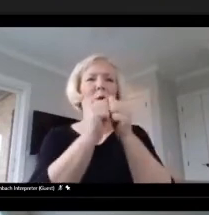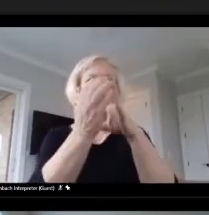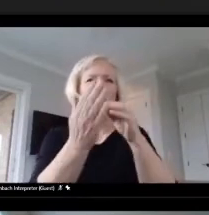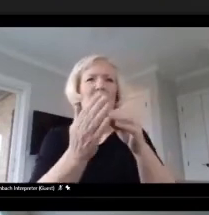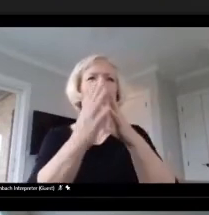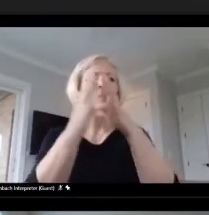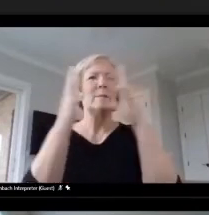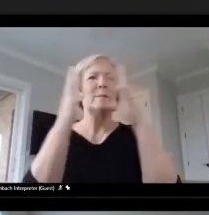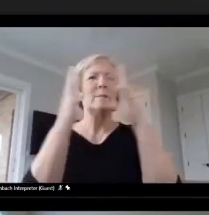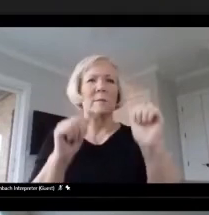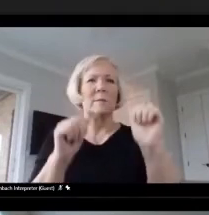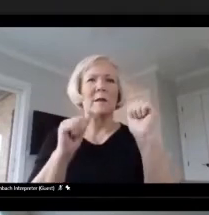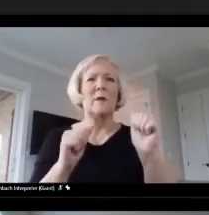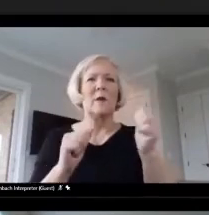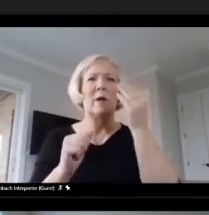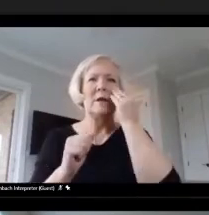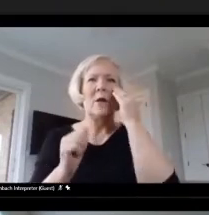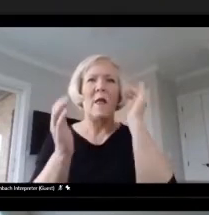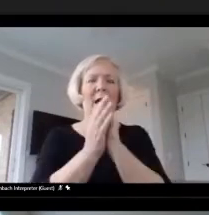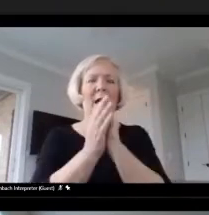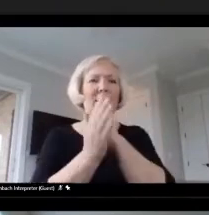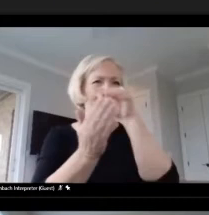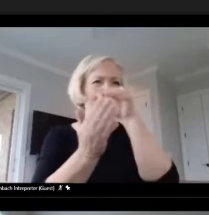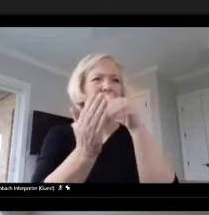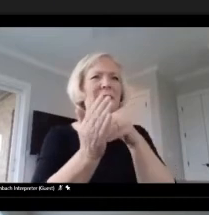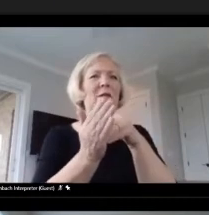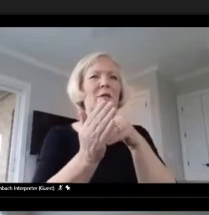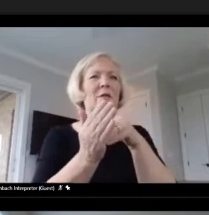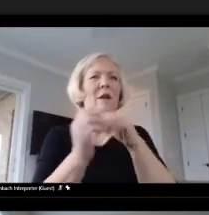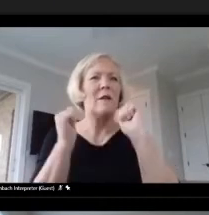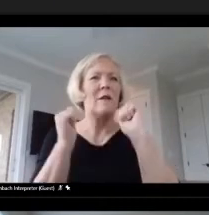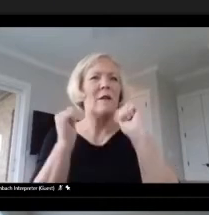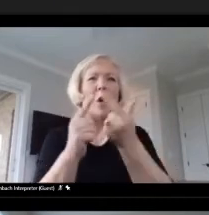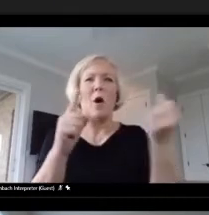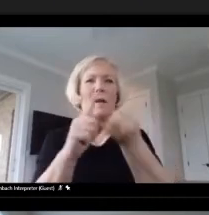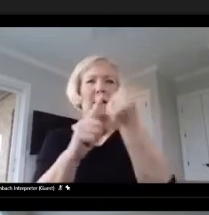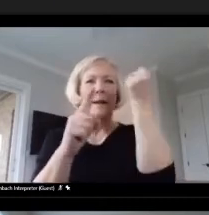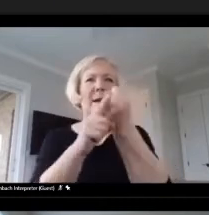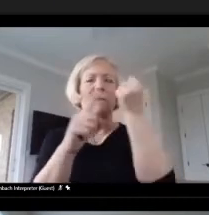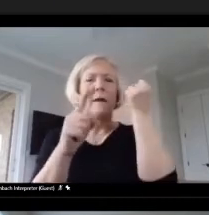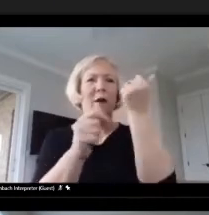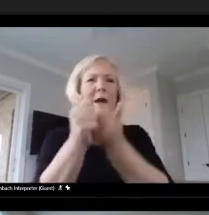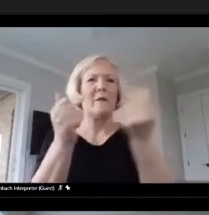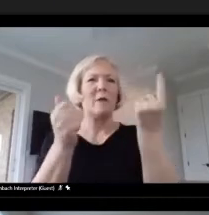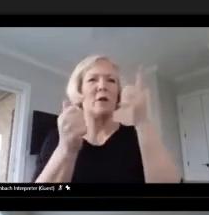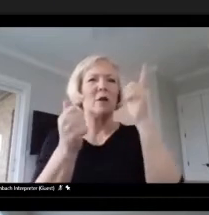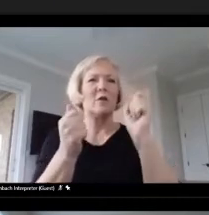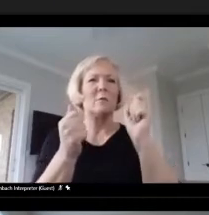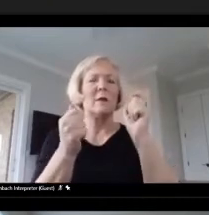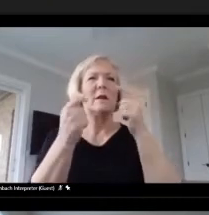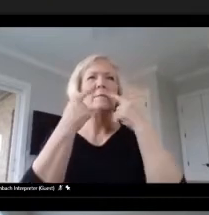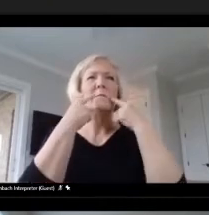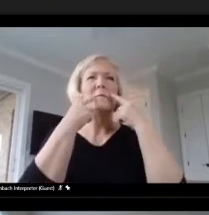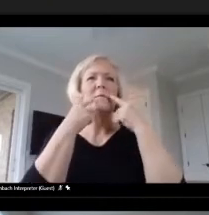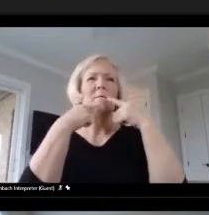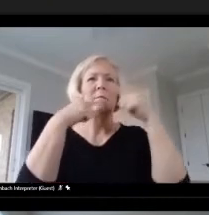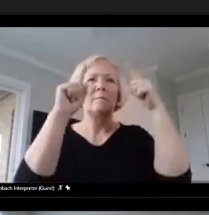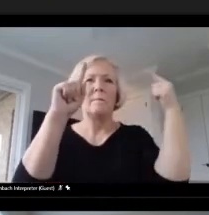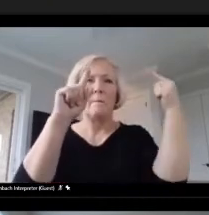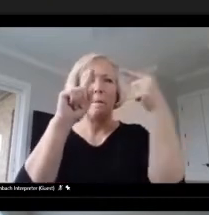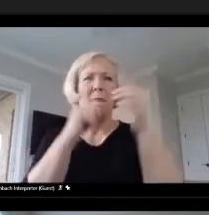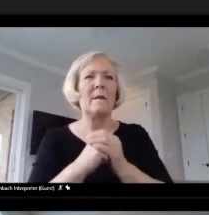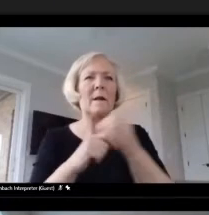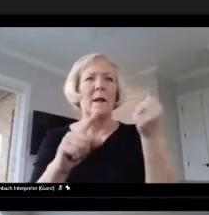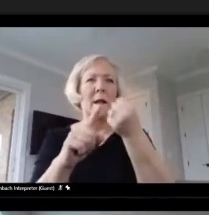We know that that's at the core of all impact or everything that we should be striving for is impact for students. So